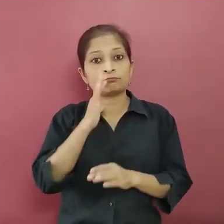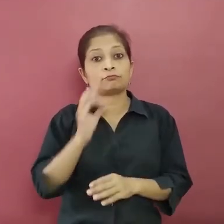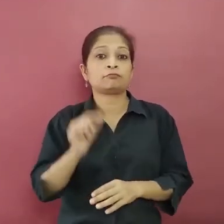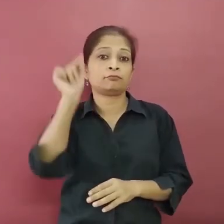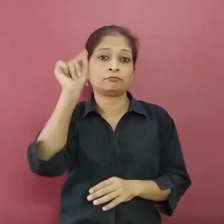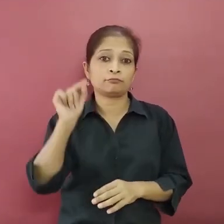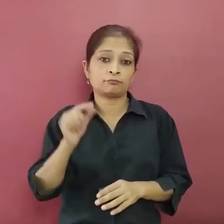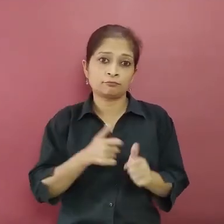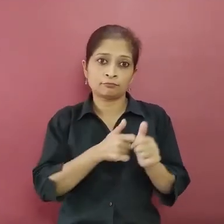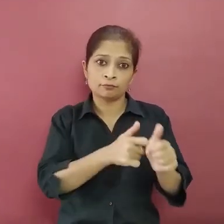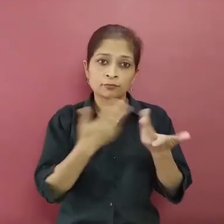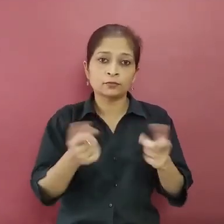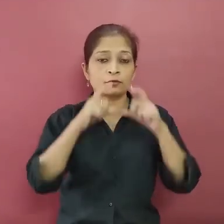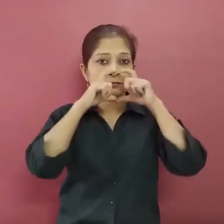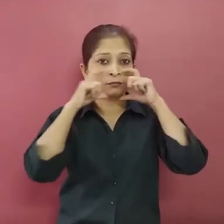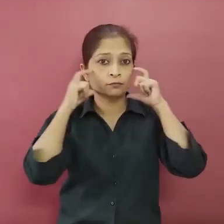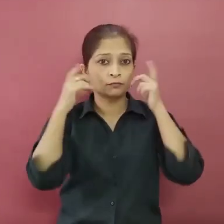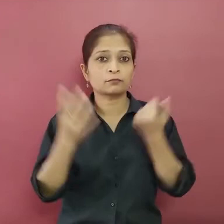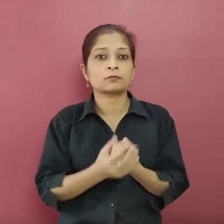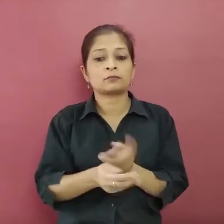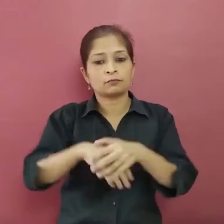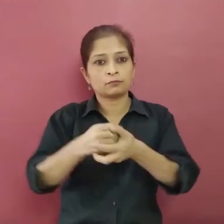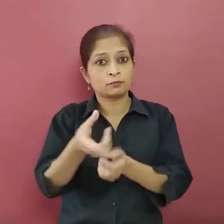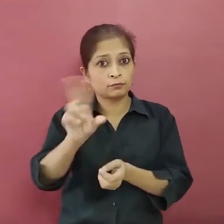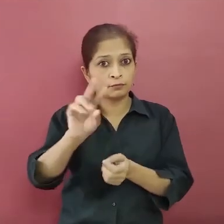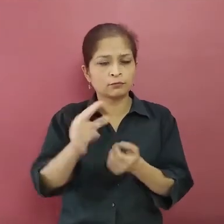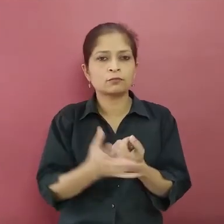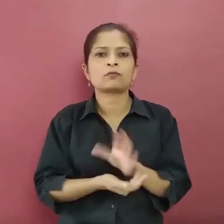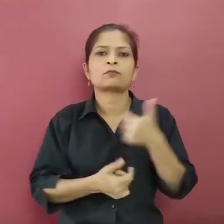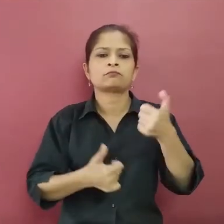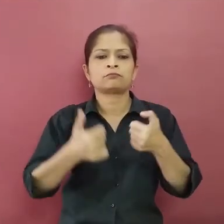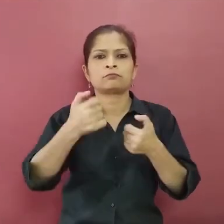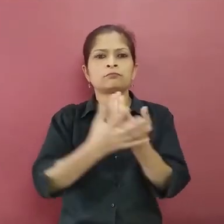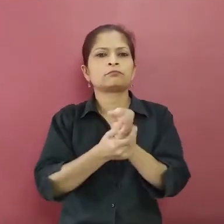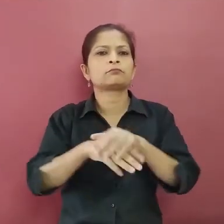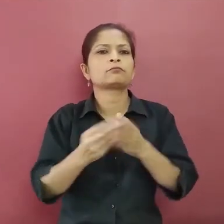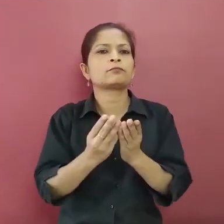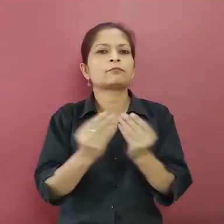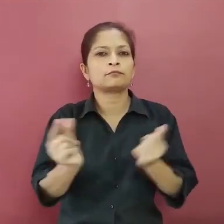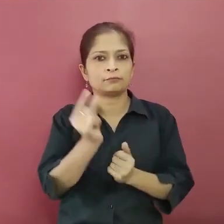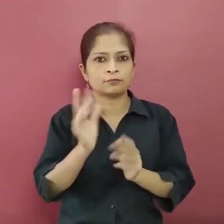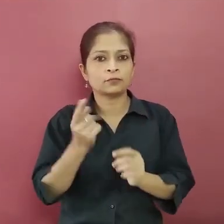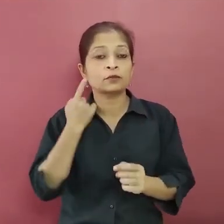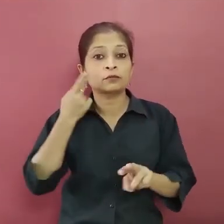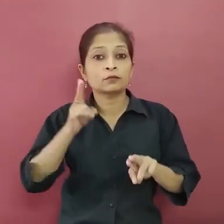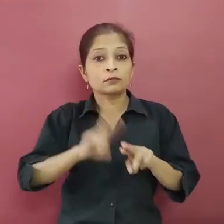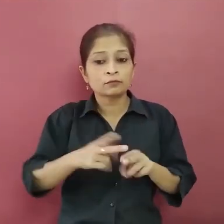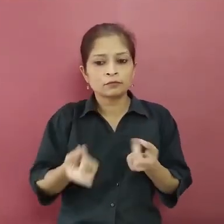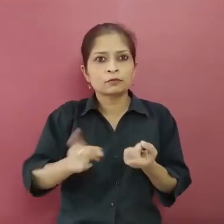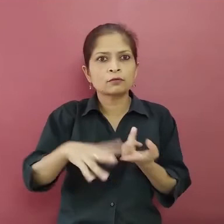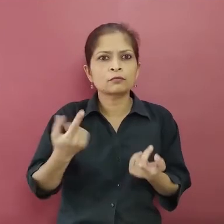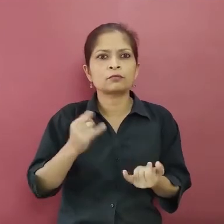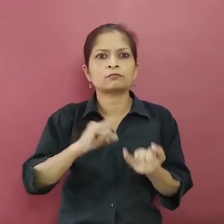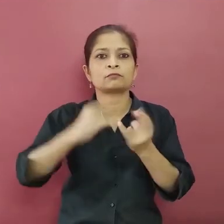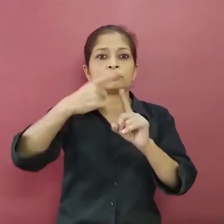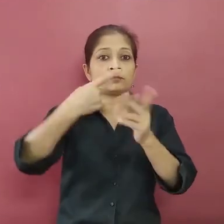handy that you have to wear a mask and wash your hands and sanitize your hands. If you have an emergency, like there is a stroke, there